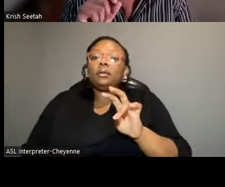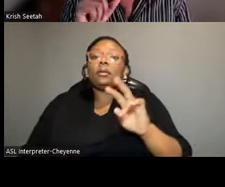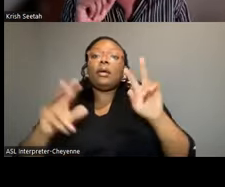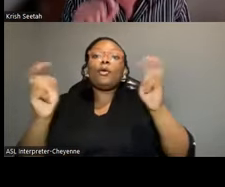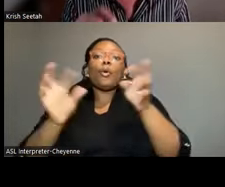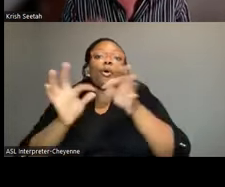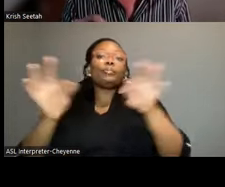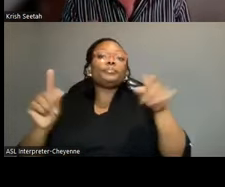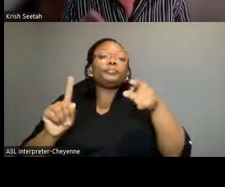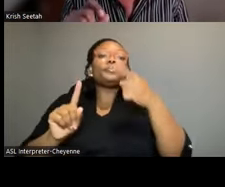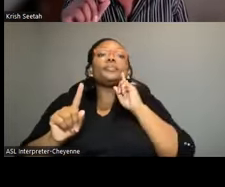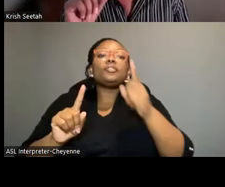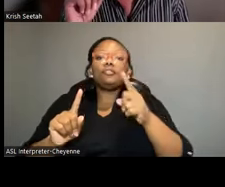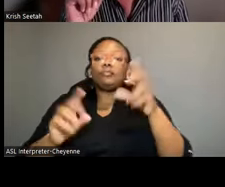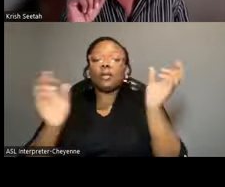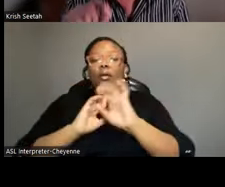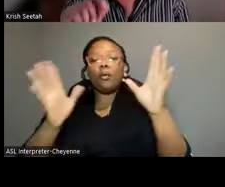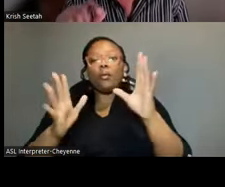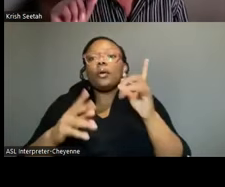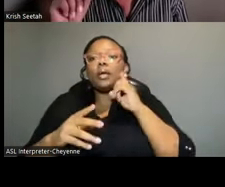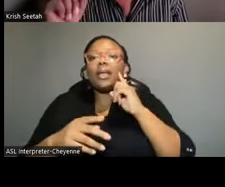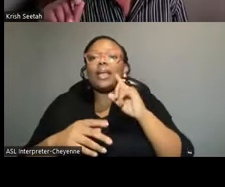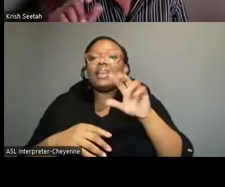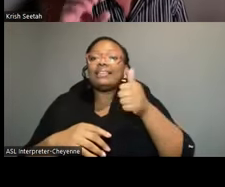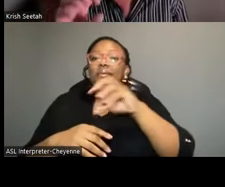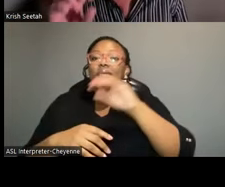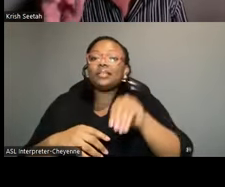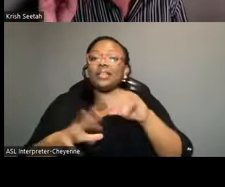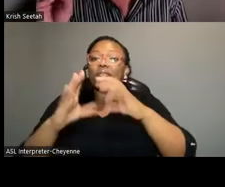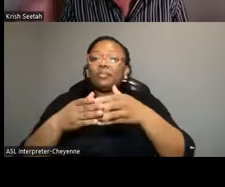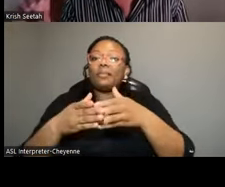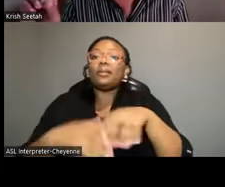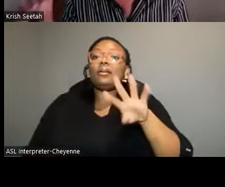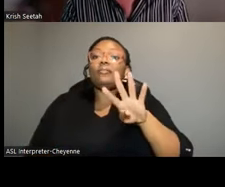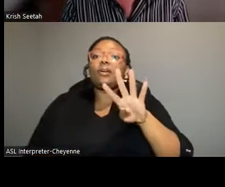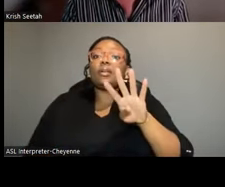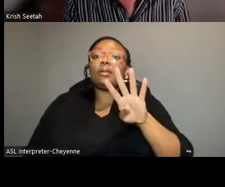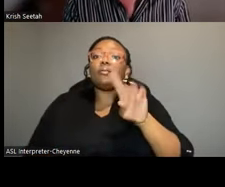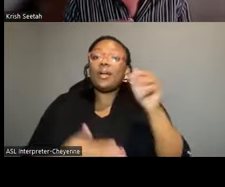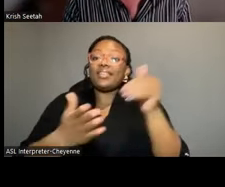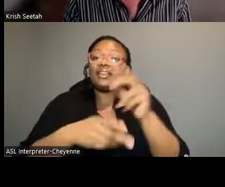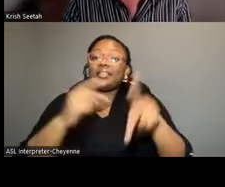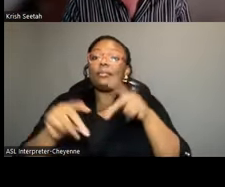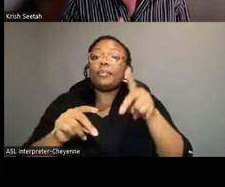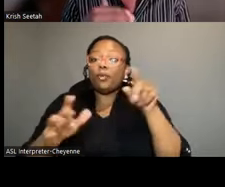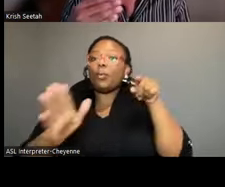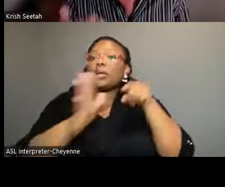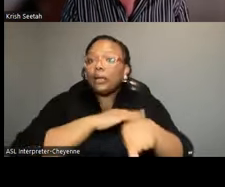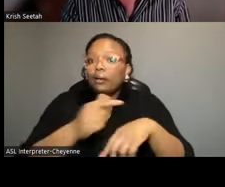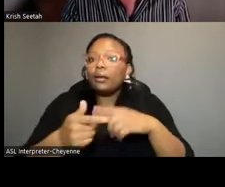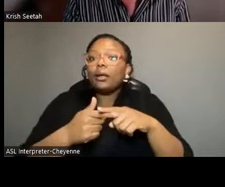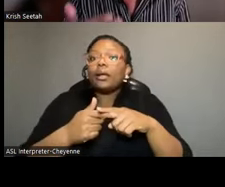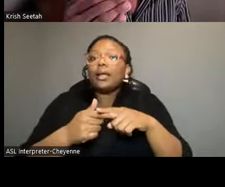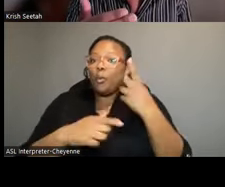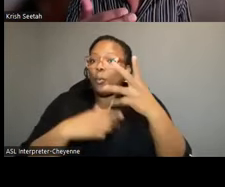there, was really devastating. And some 10% of the population, 41,000 people, were killed in a